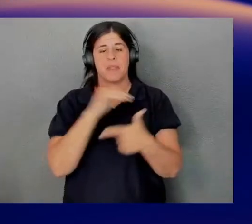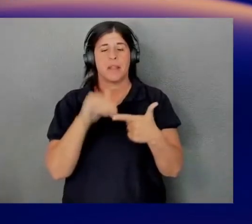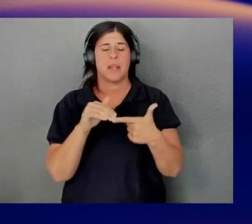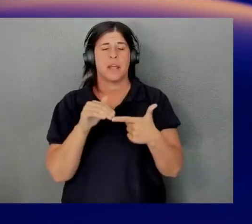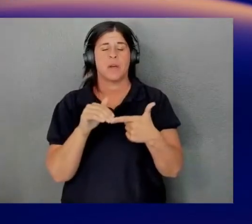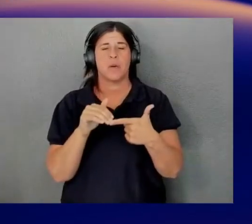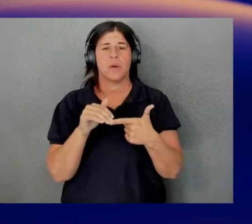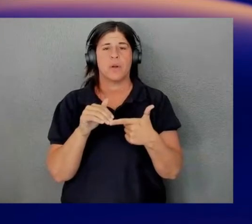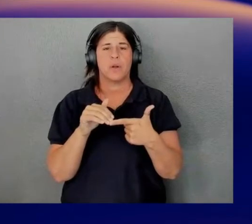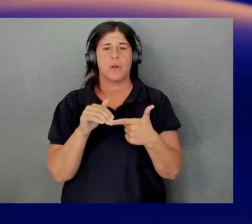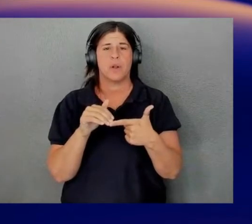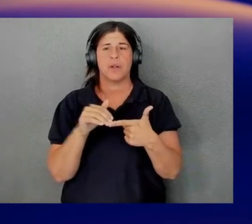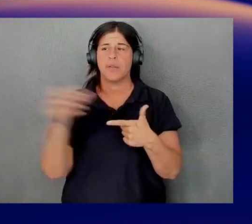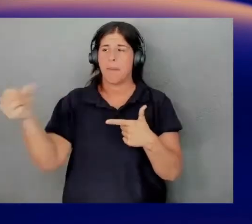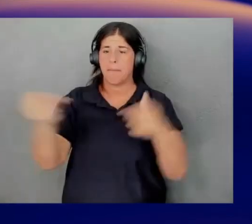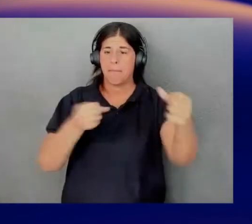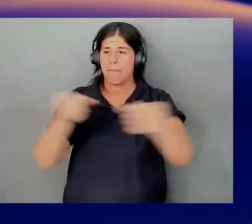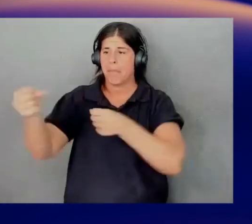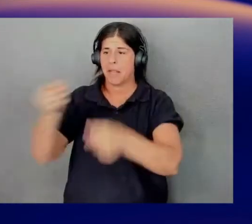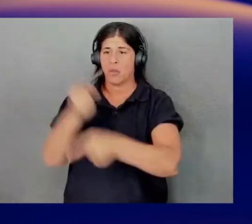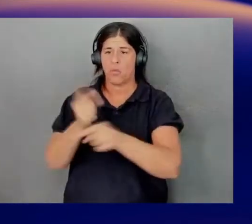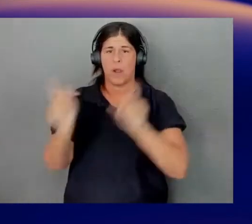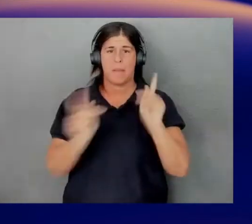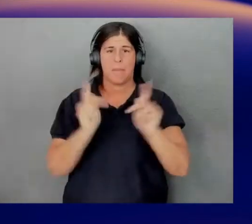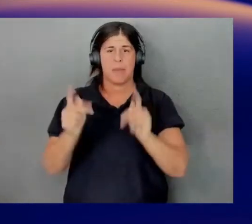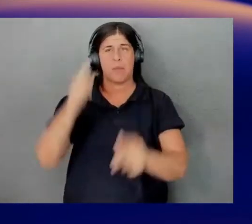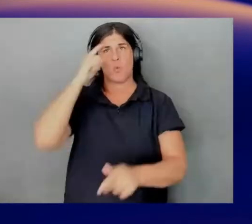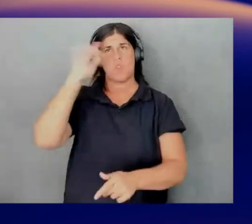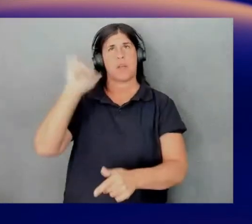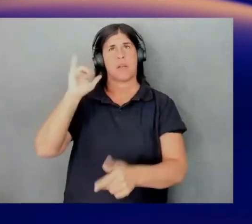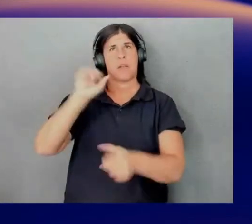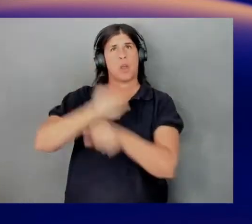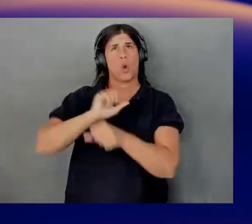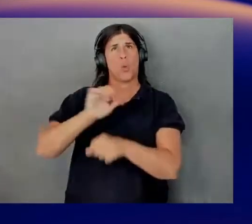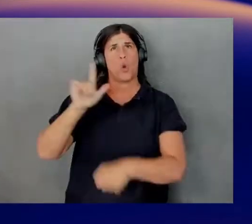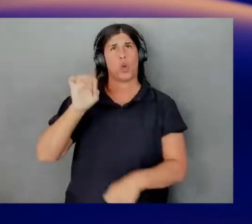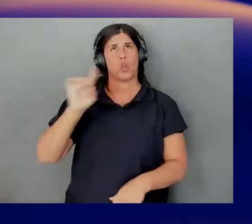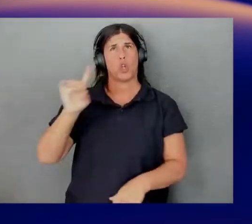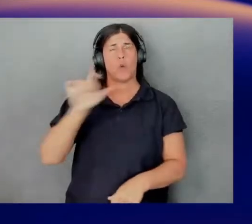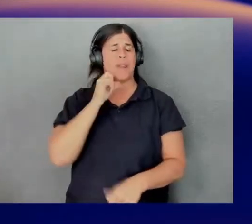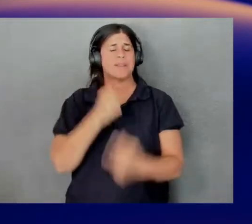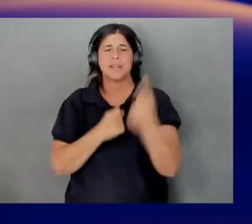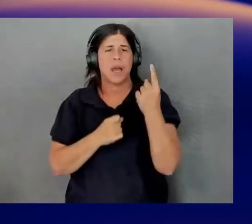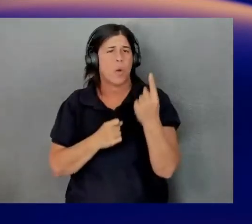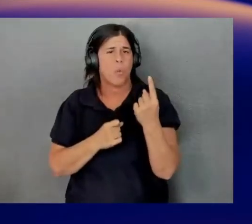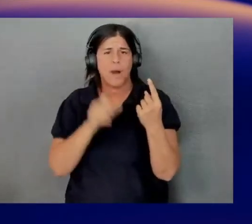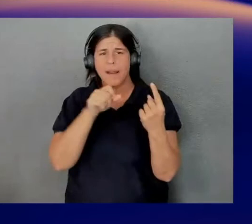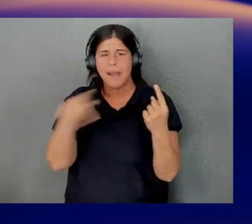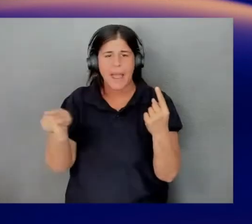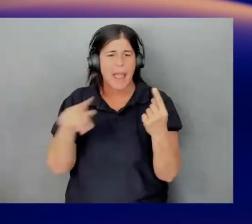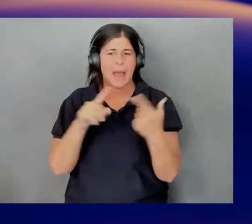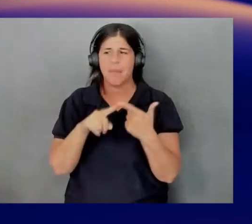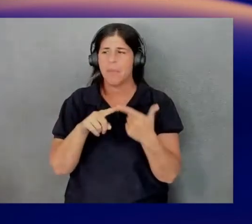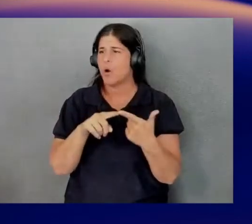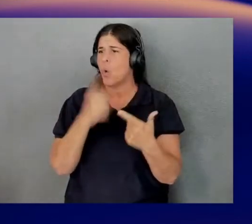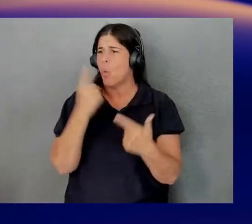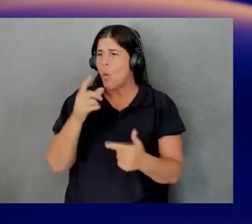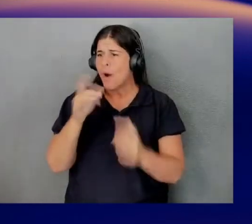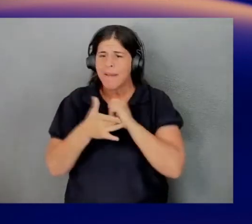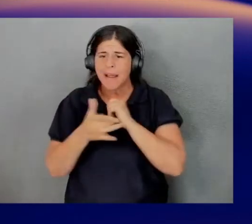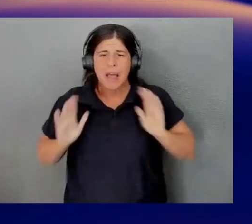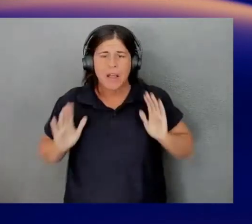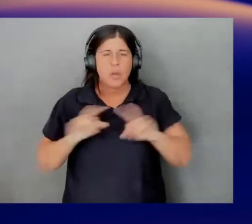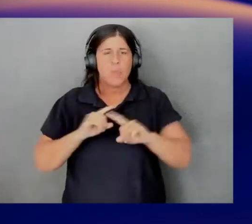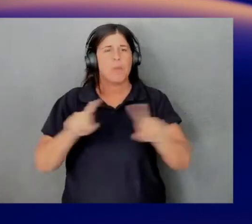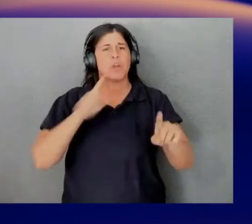right people in a room. So if you think about a workload, it's not just one app, or we're not talking about one technology, but we're talking about